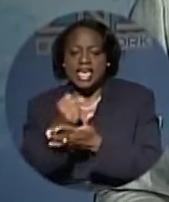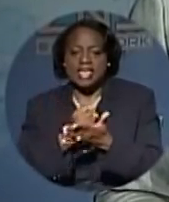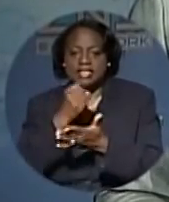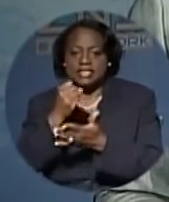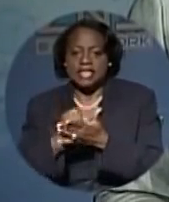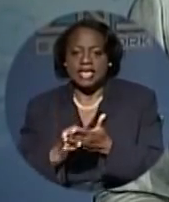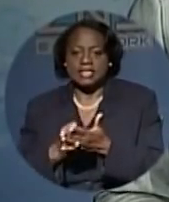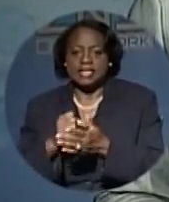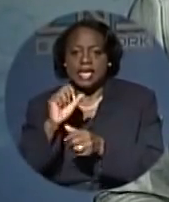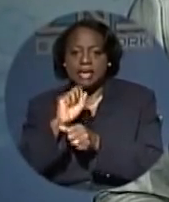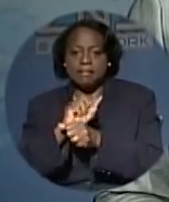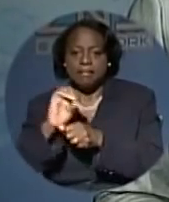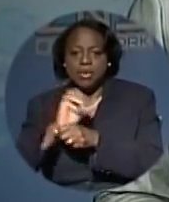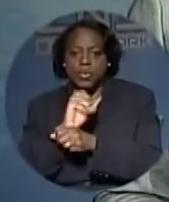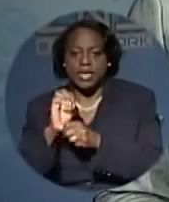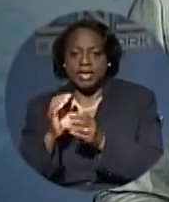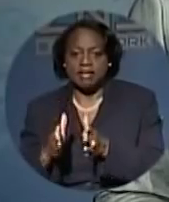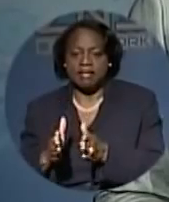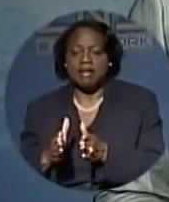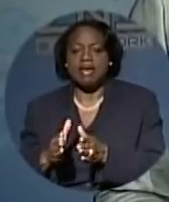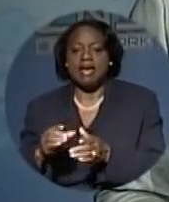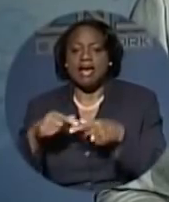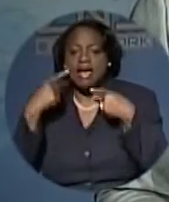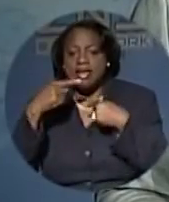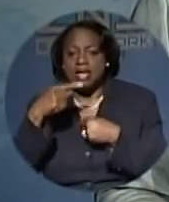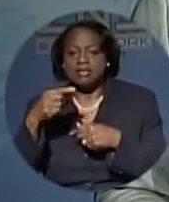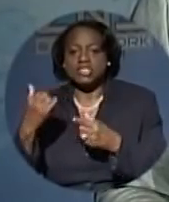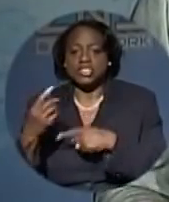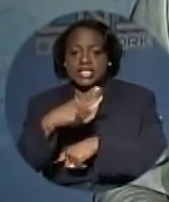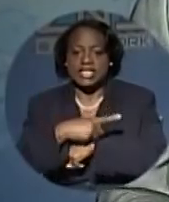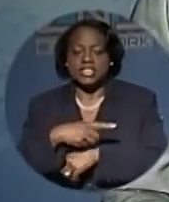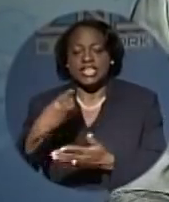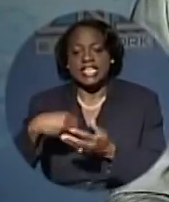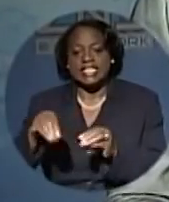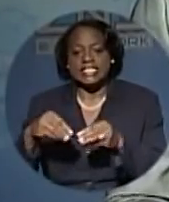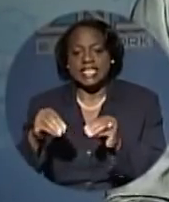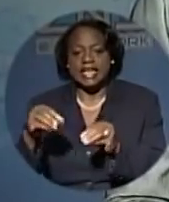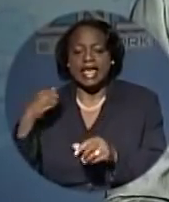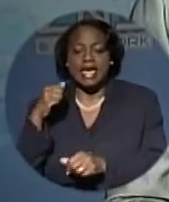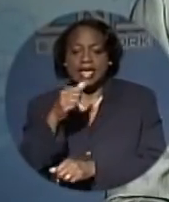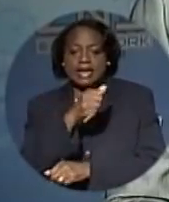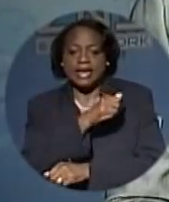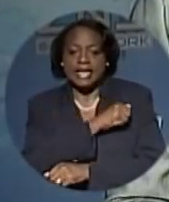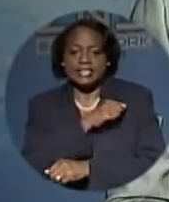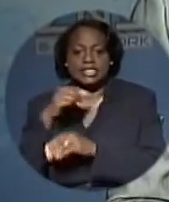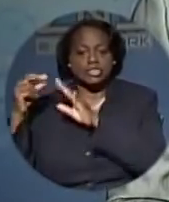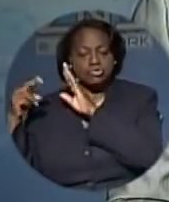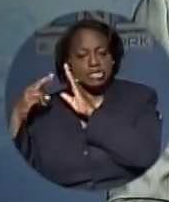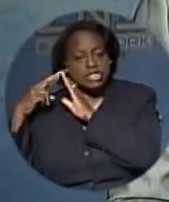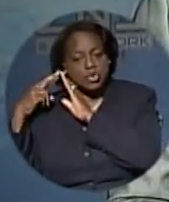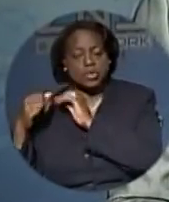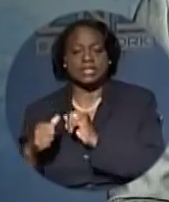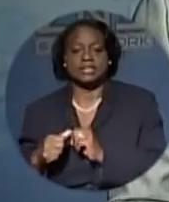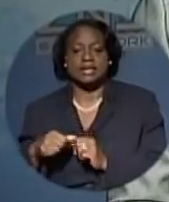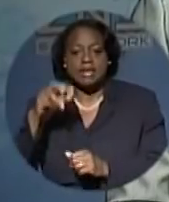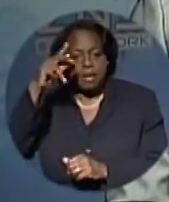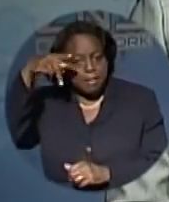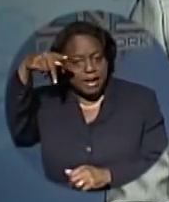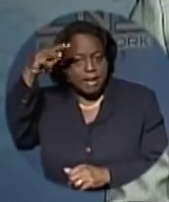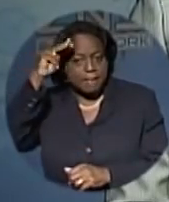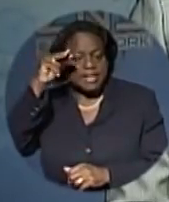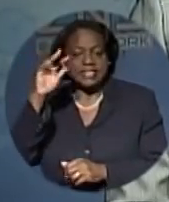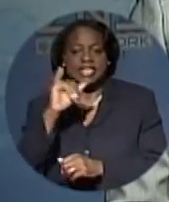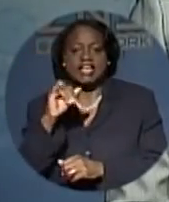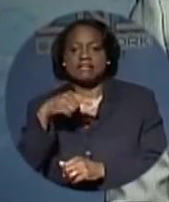announced today that it intends to sell its Atlantis Resort and sister properties. Prime Minister Ringham announced today that while the company, which employs